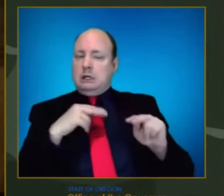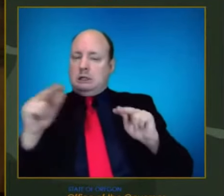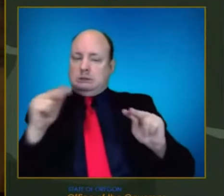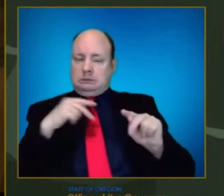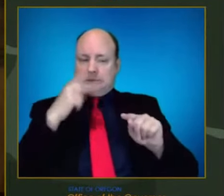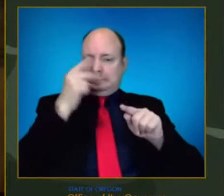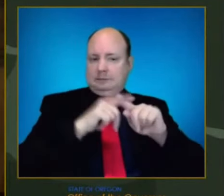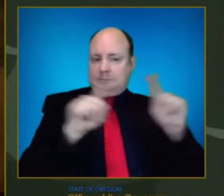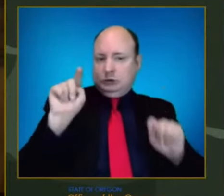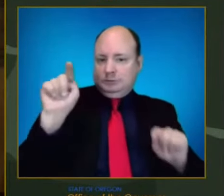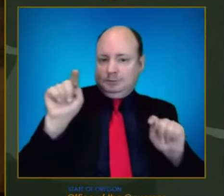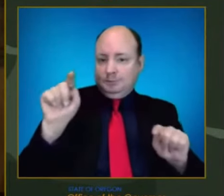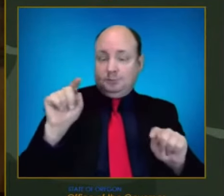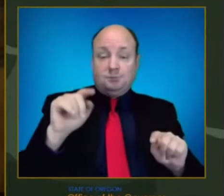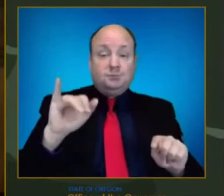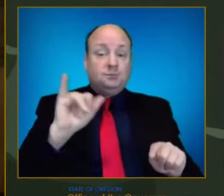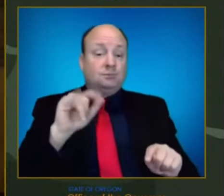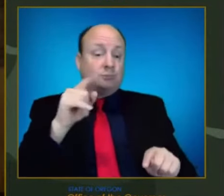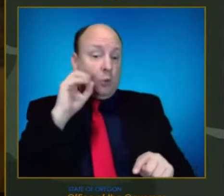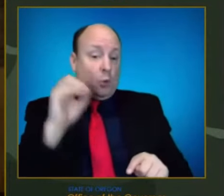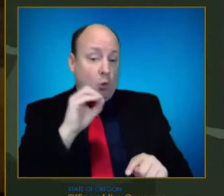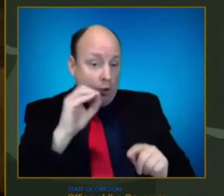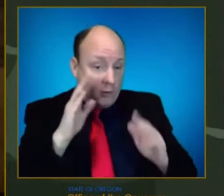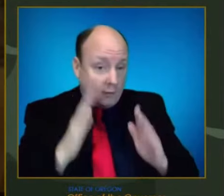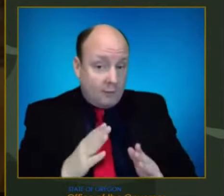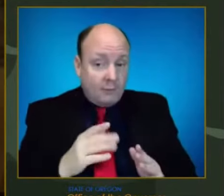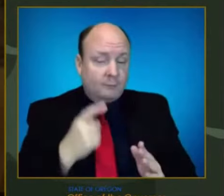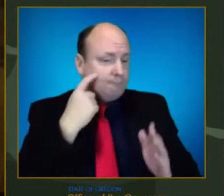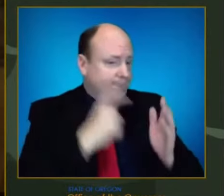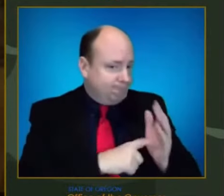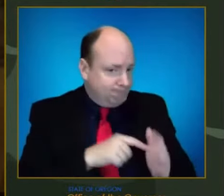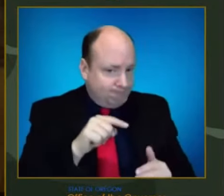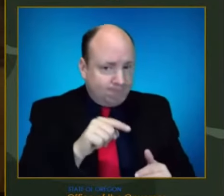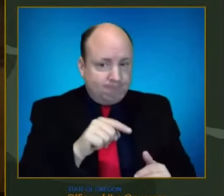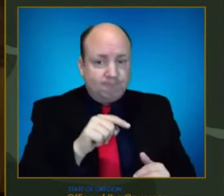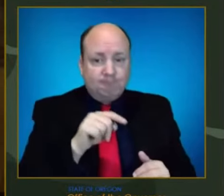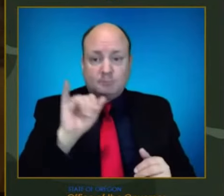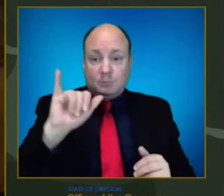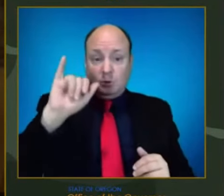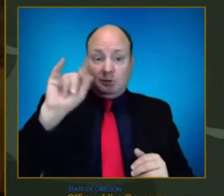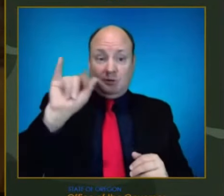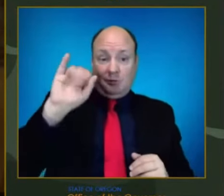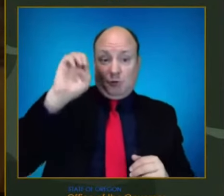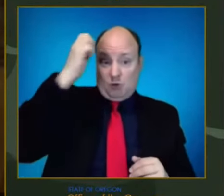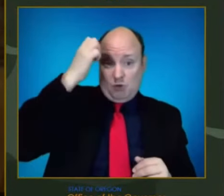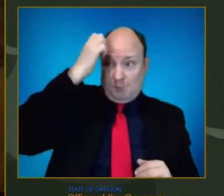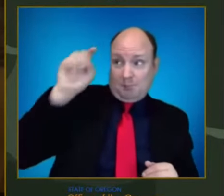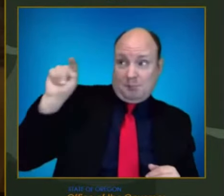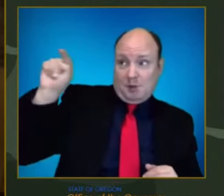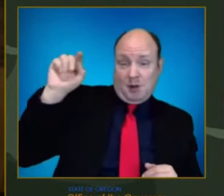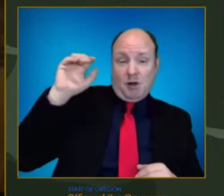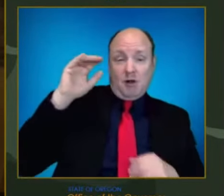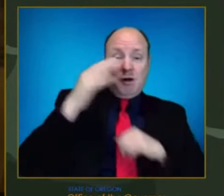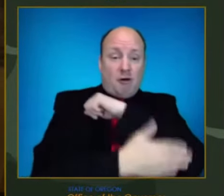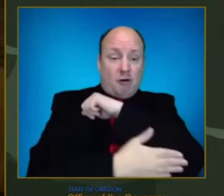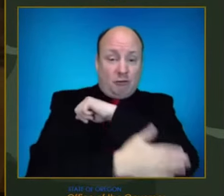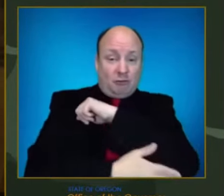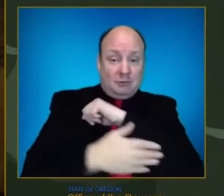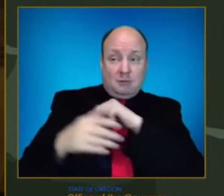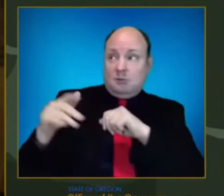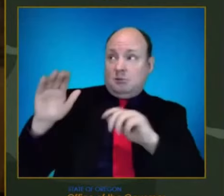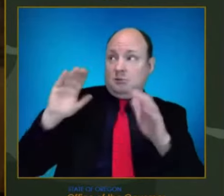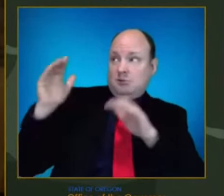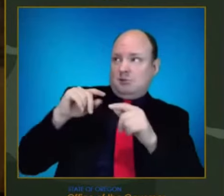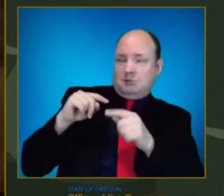clear. We started seeing infections in European countries with similar immune profiles. And then now we're seeing the hospitalization. So it is a